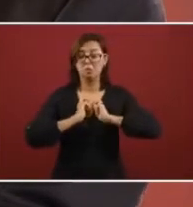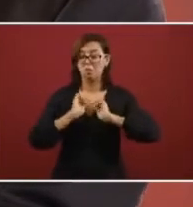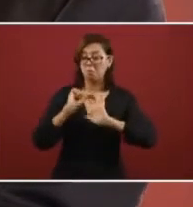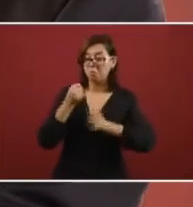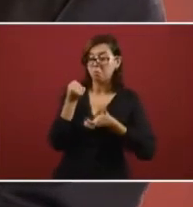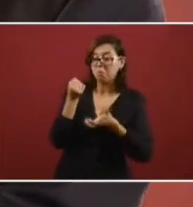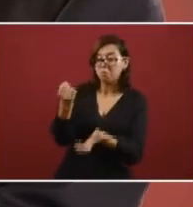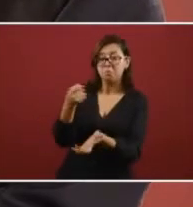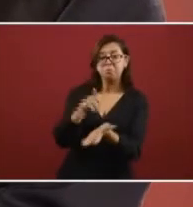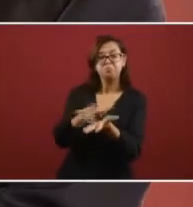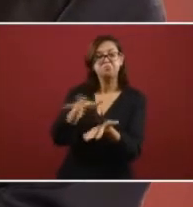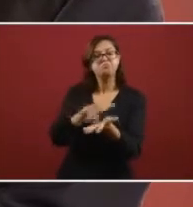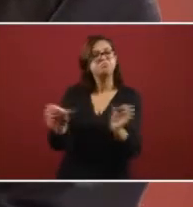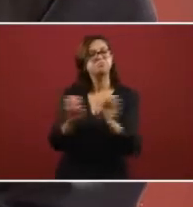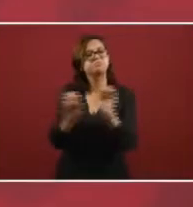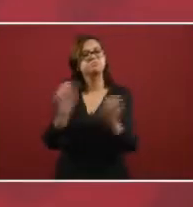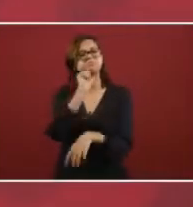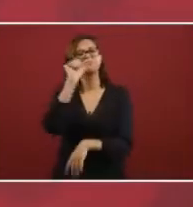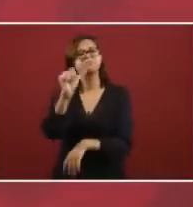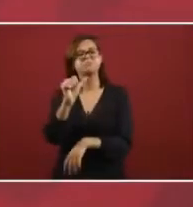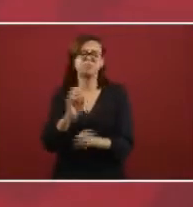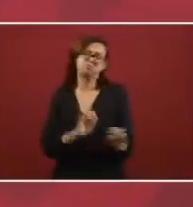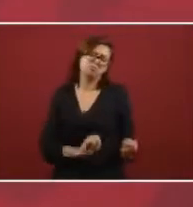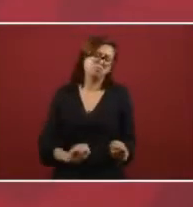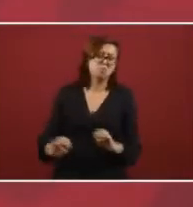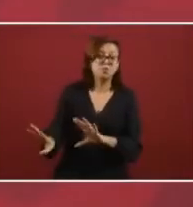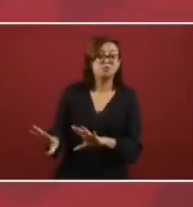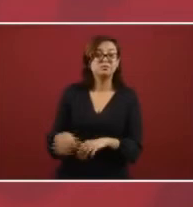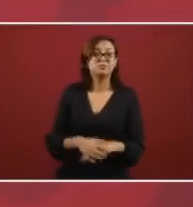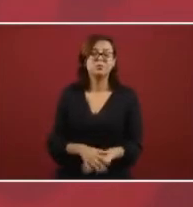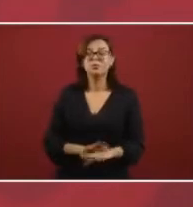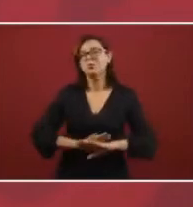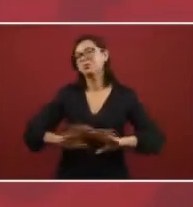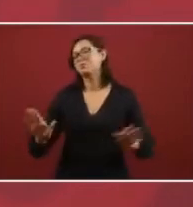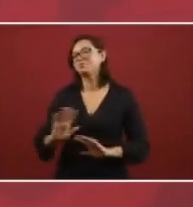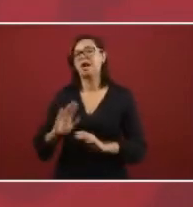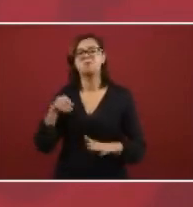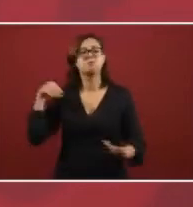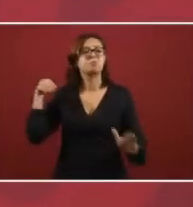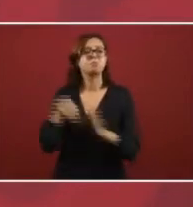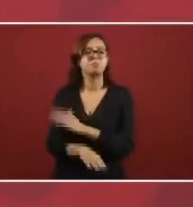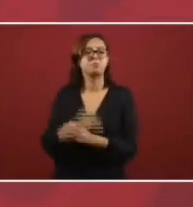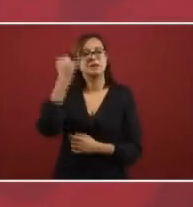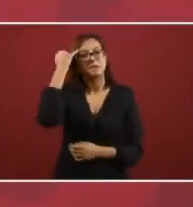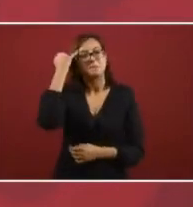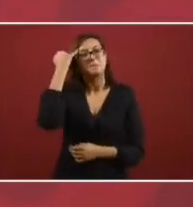with public investment imagine how we would be now